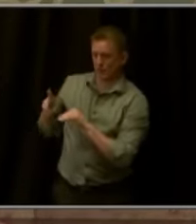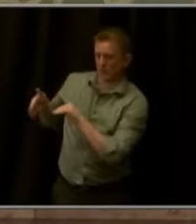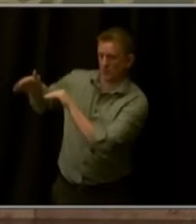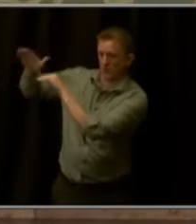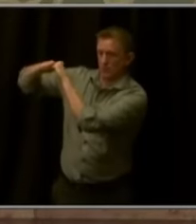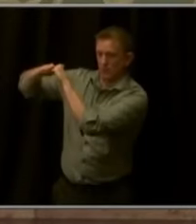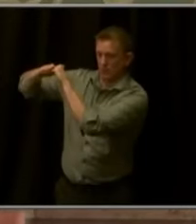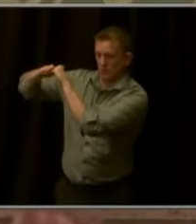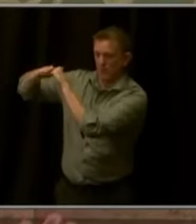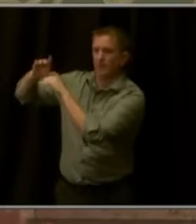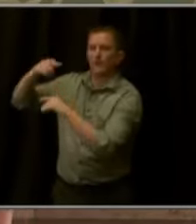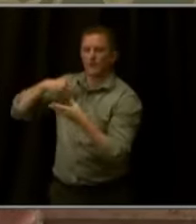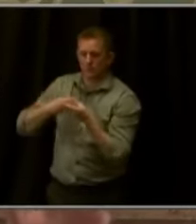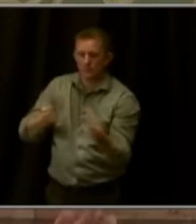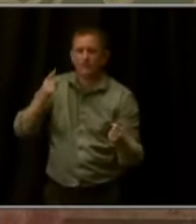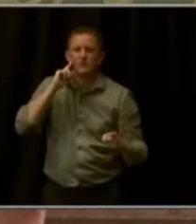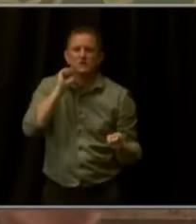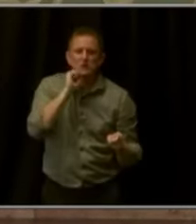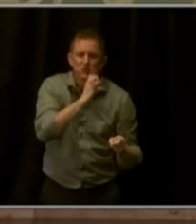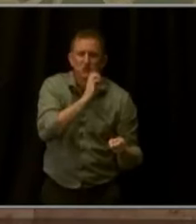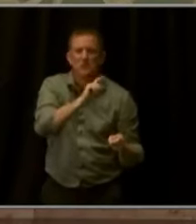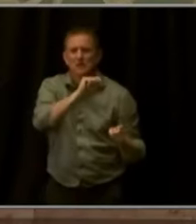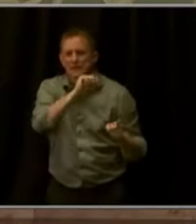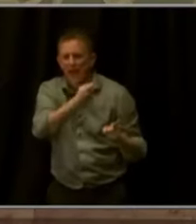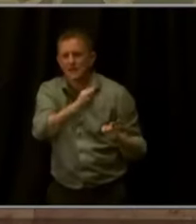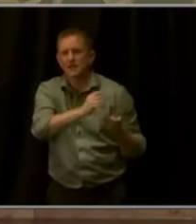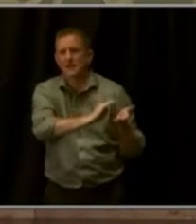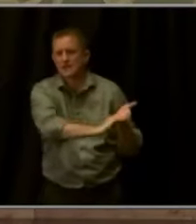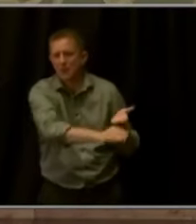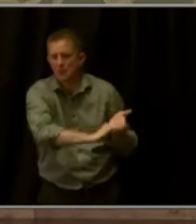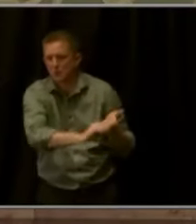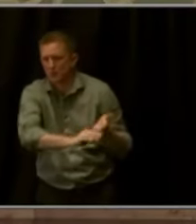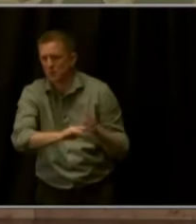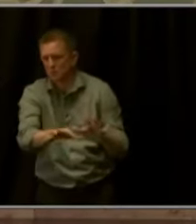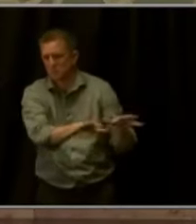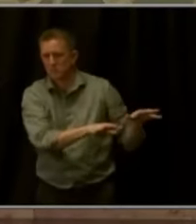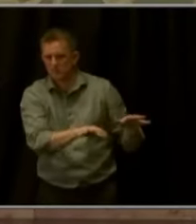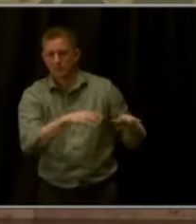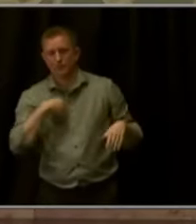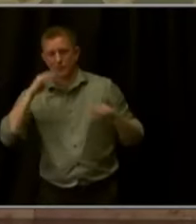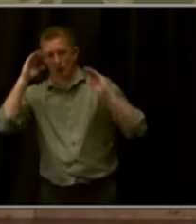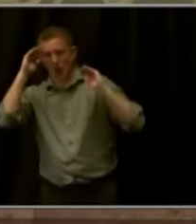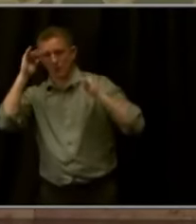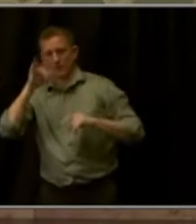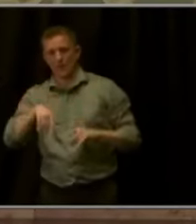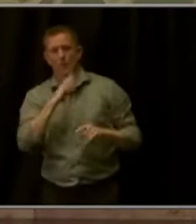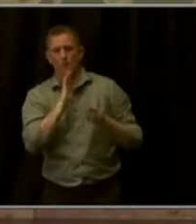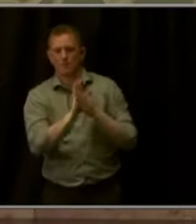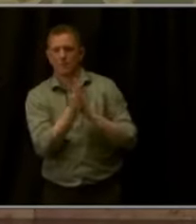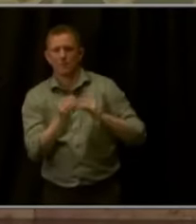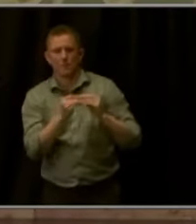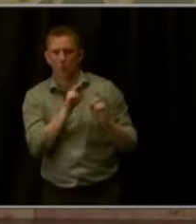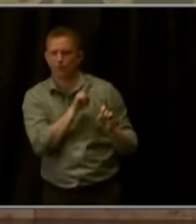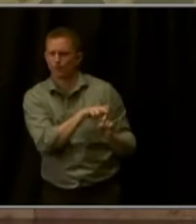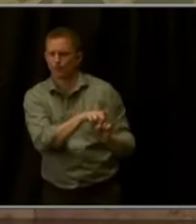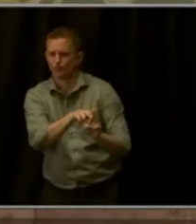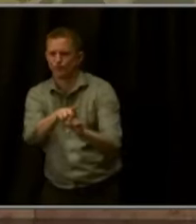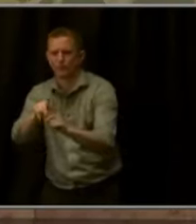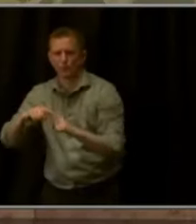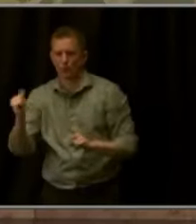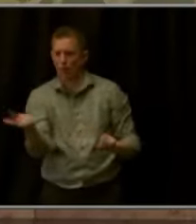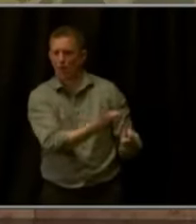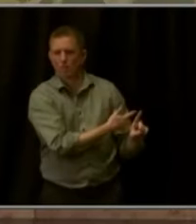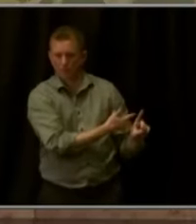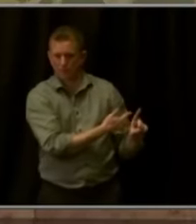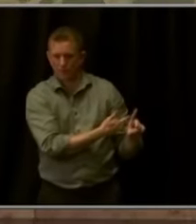tax exemption, and now we also hope paying for making it portable, there was an automatic income tax cut the following year. And that happened during